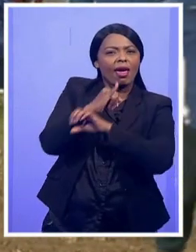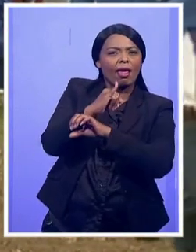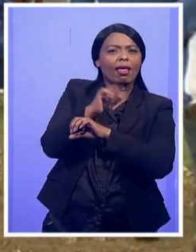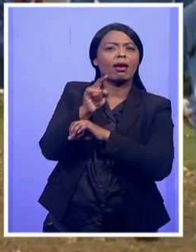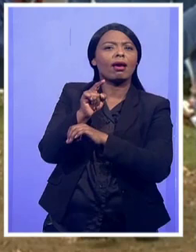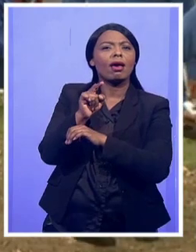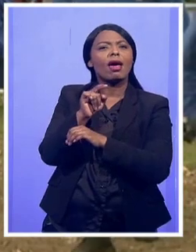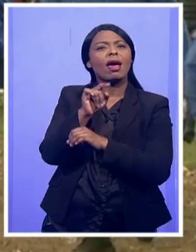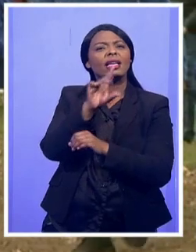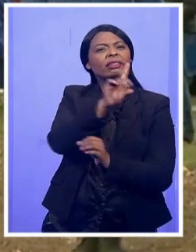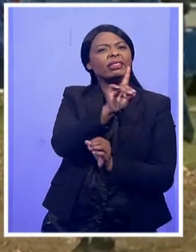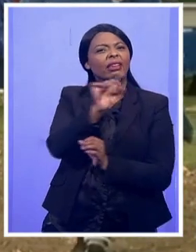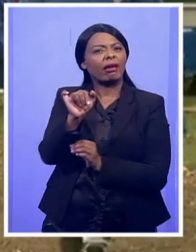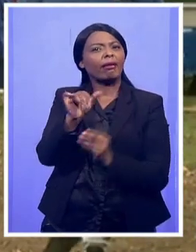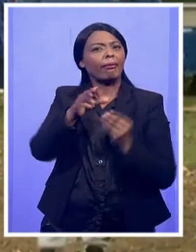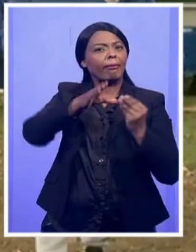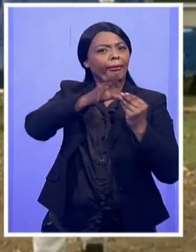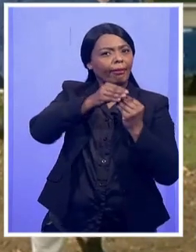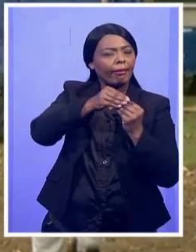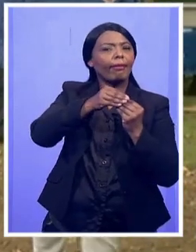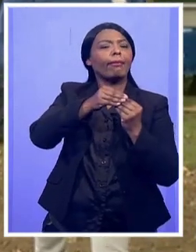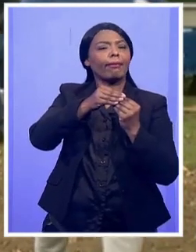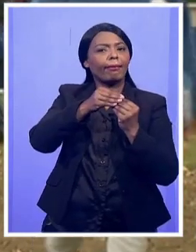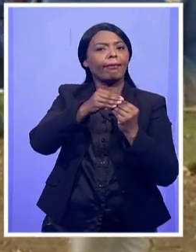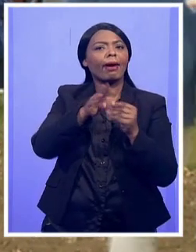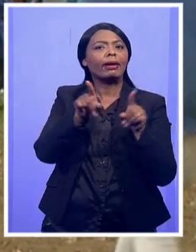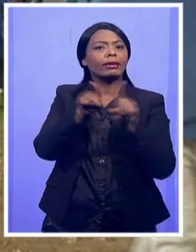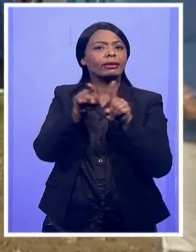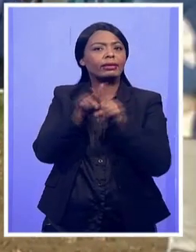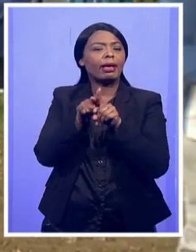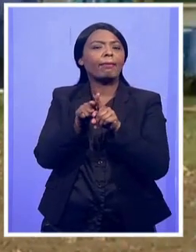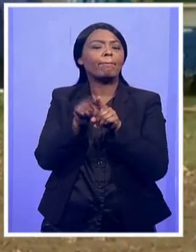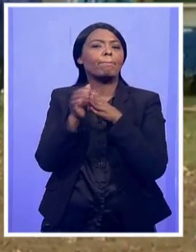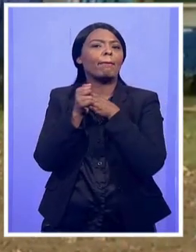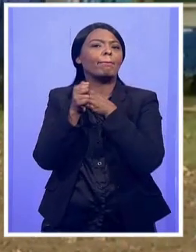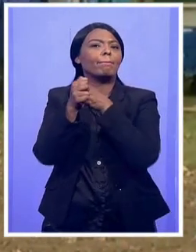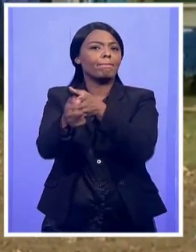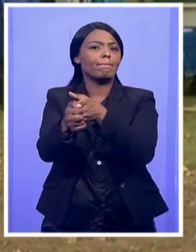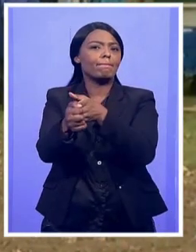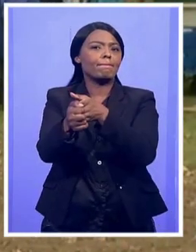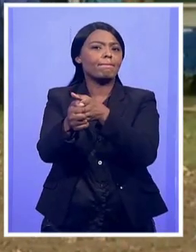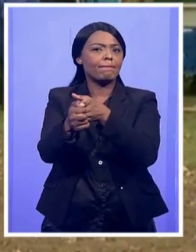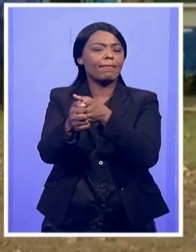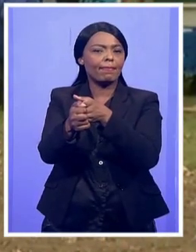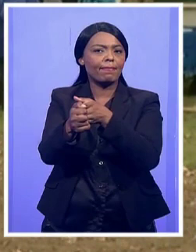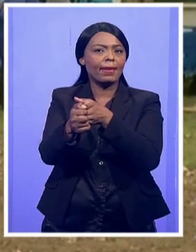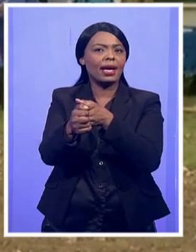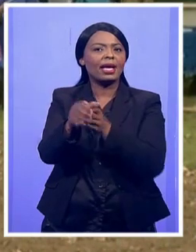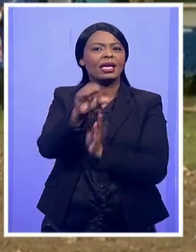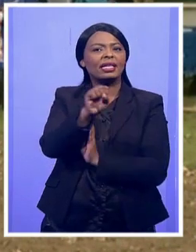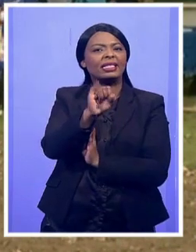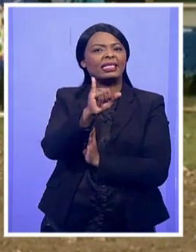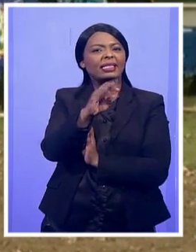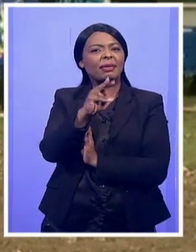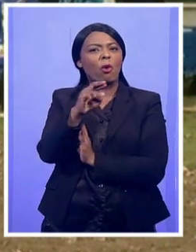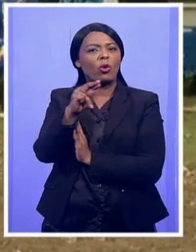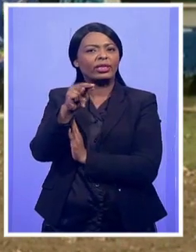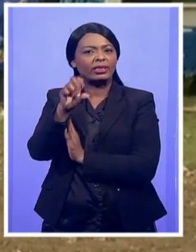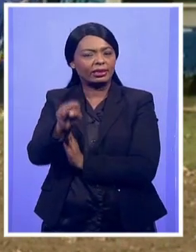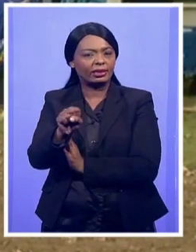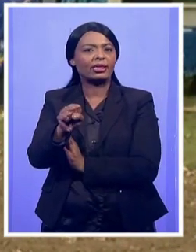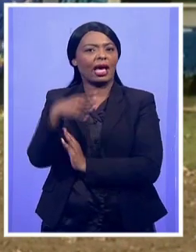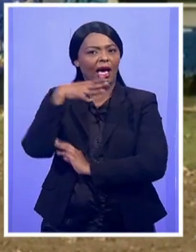of the Democratic Alliance, along with its interim leadership leader, Tertius Simas, and other senior leaders, also